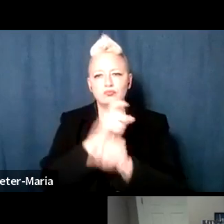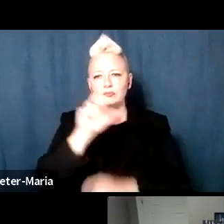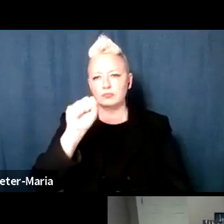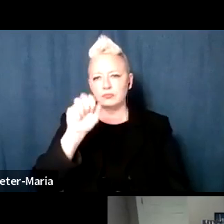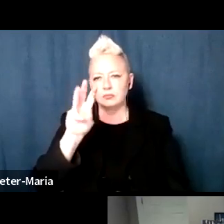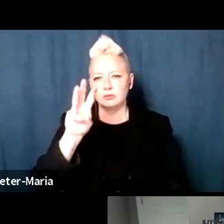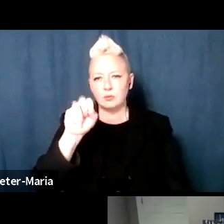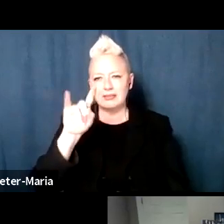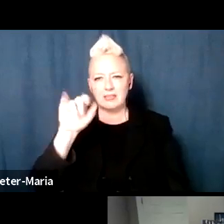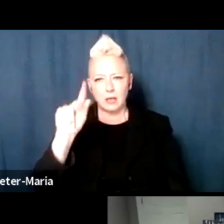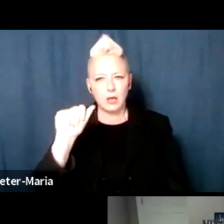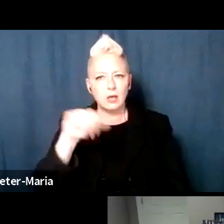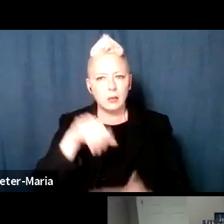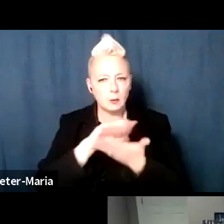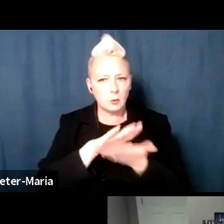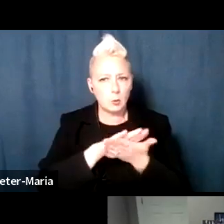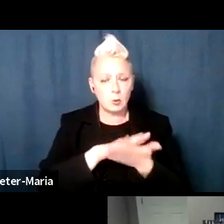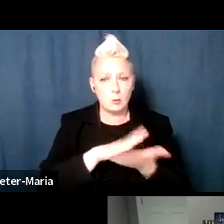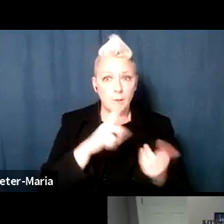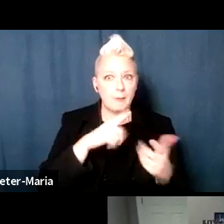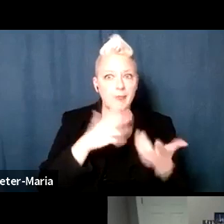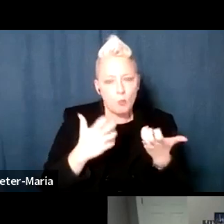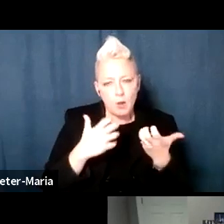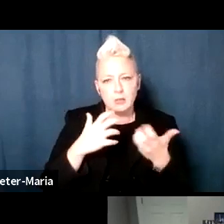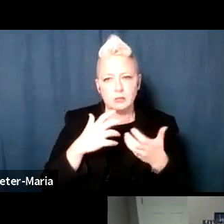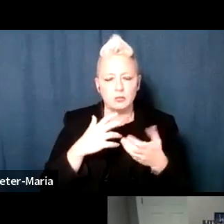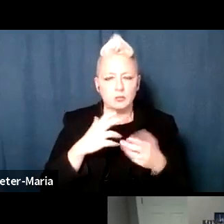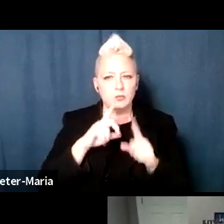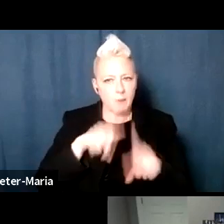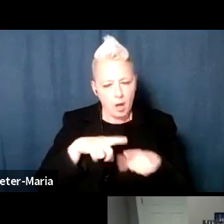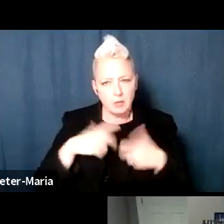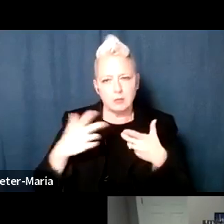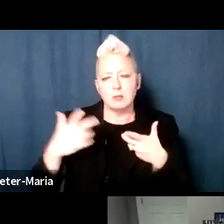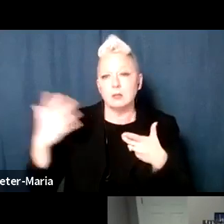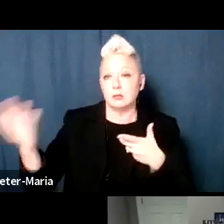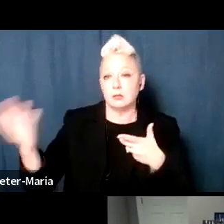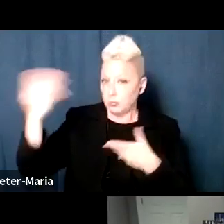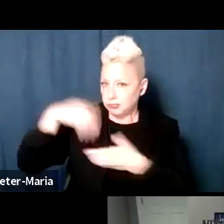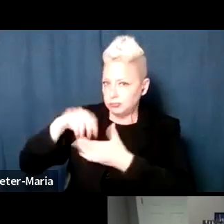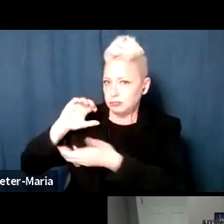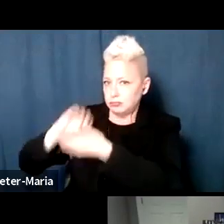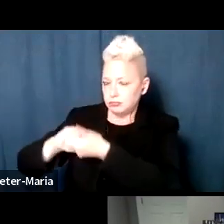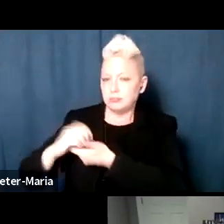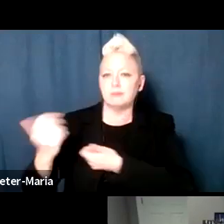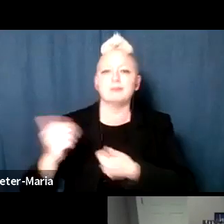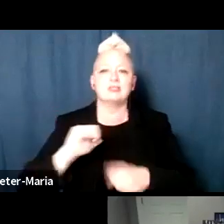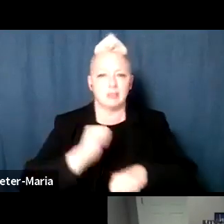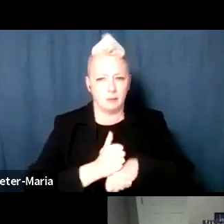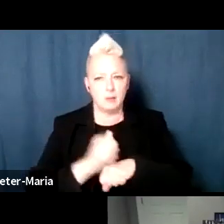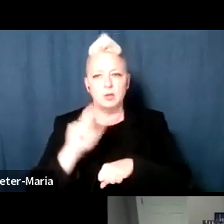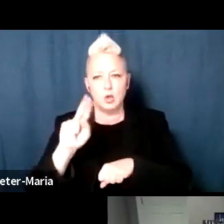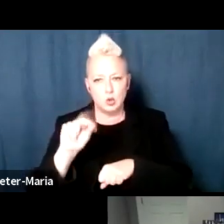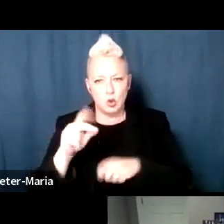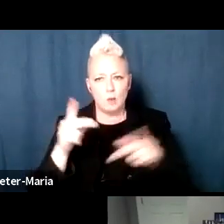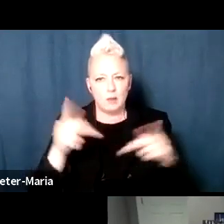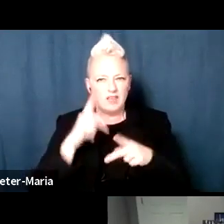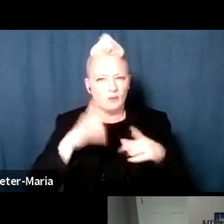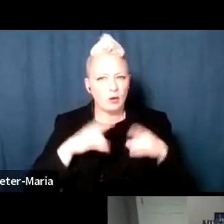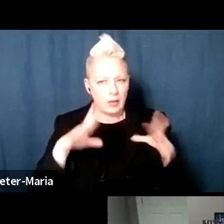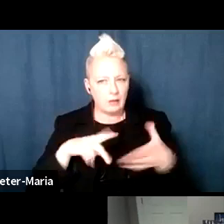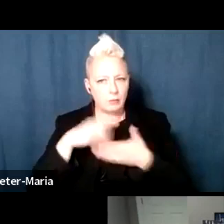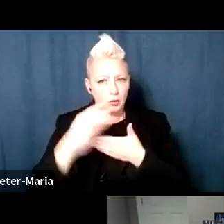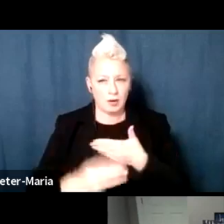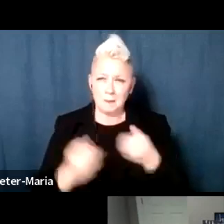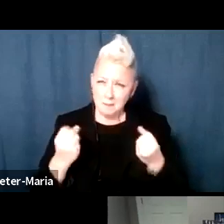response. So they'd reach out to ADL, and the following year, they'd go through the No Place for Hate program. And that happened in many schools in